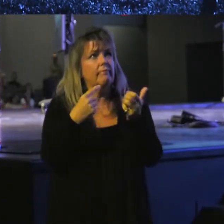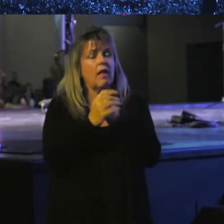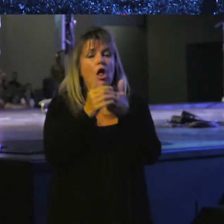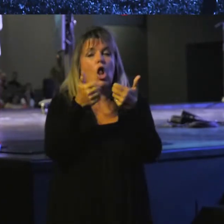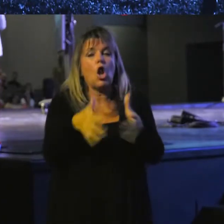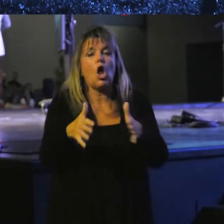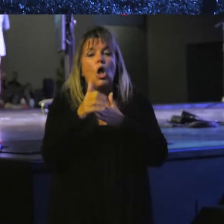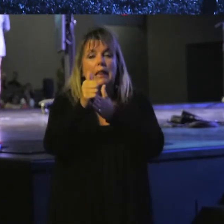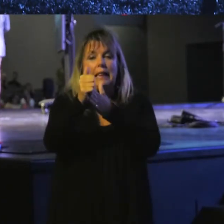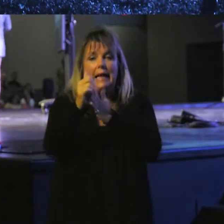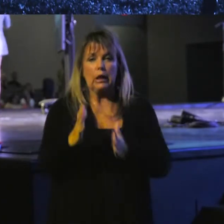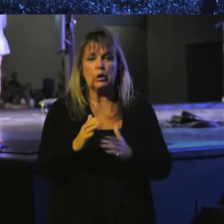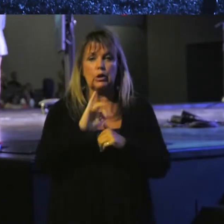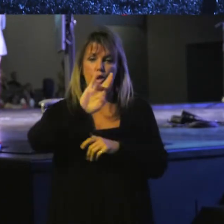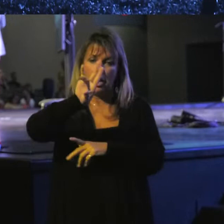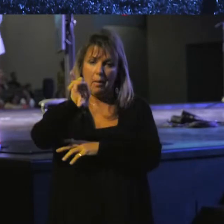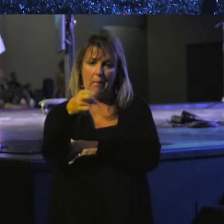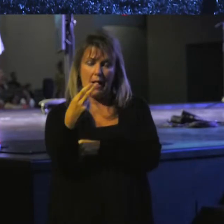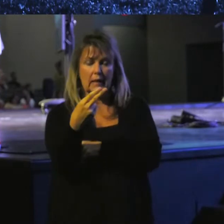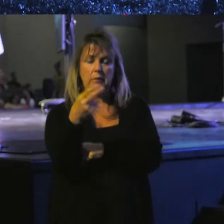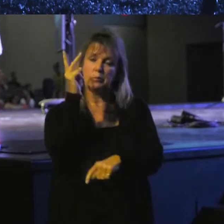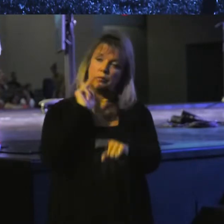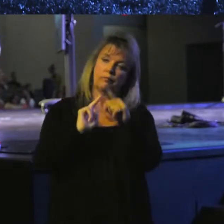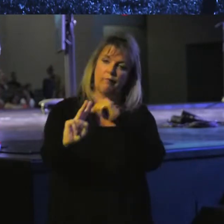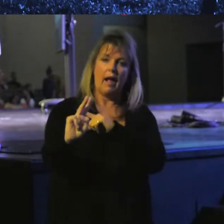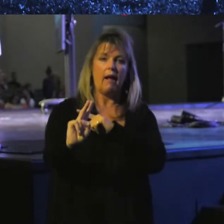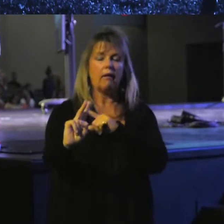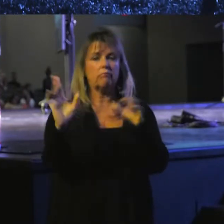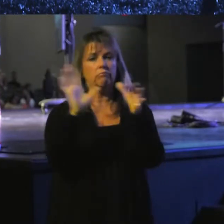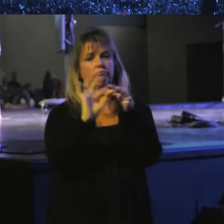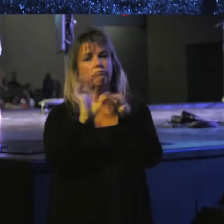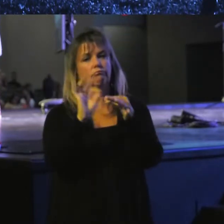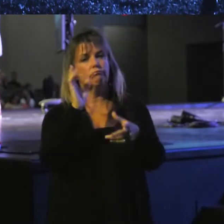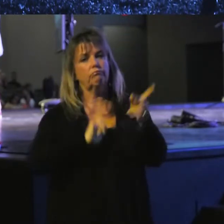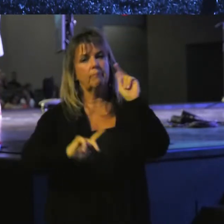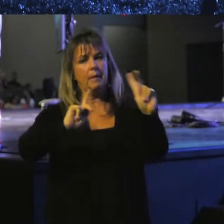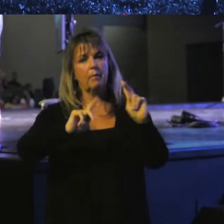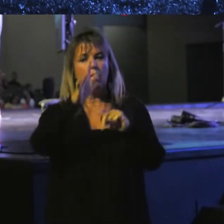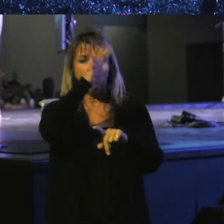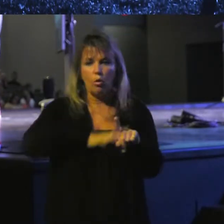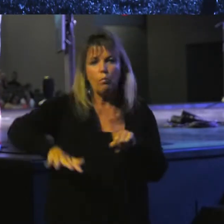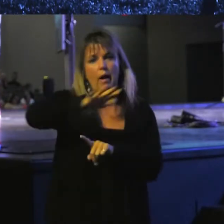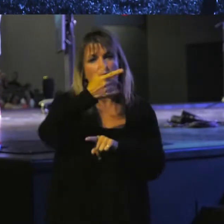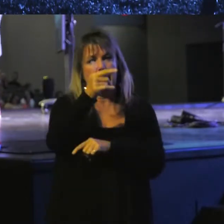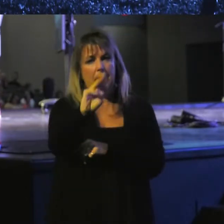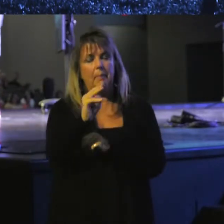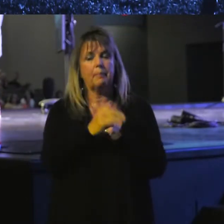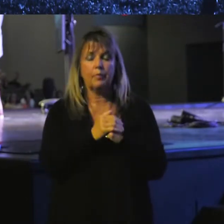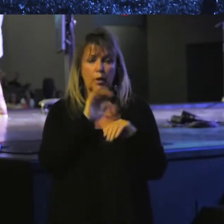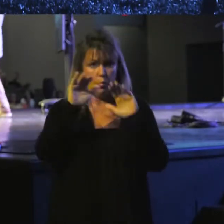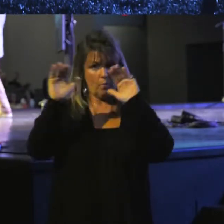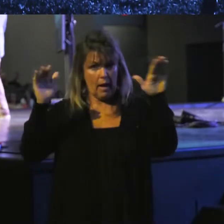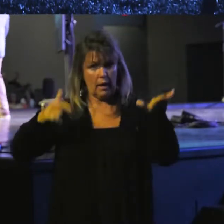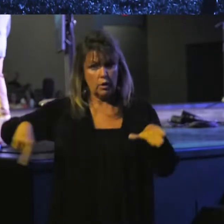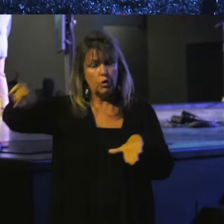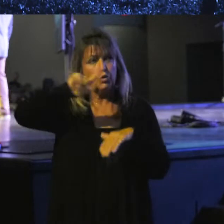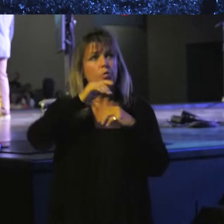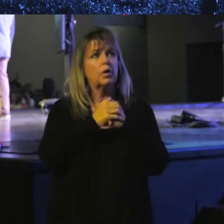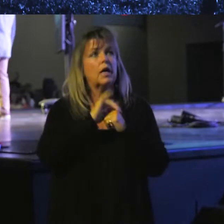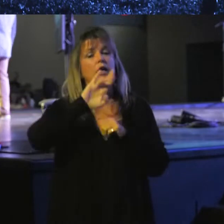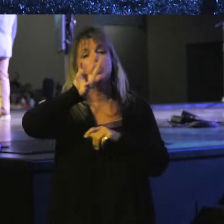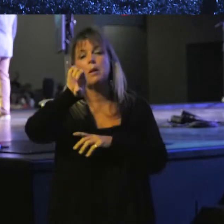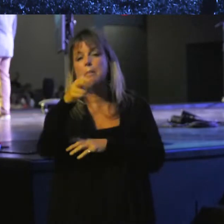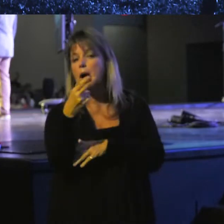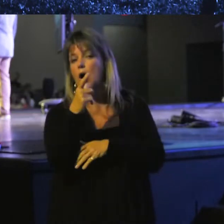leaders and Jeremiah's prophetic word to the people around him. Just to remind you who